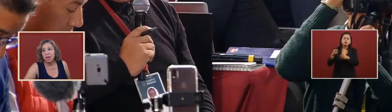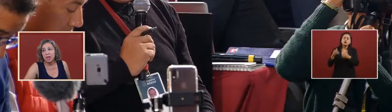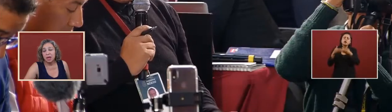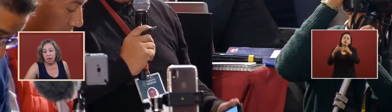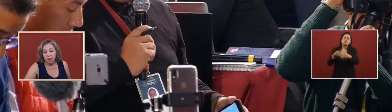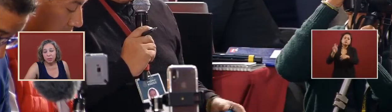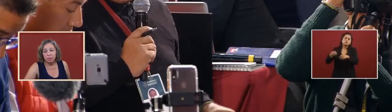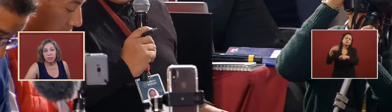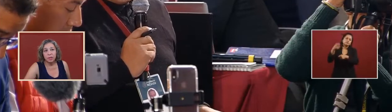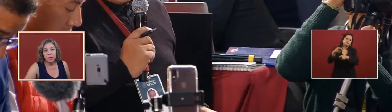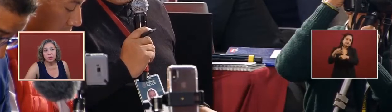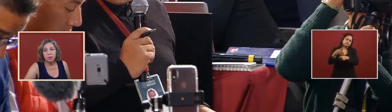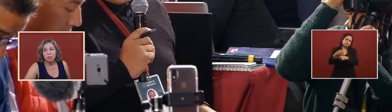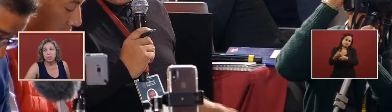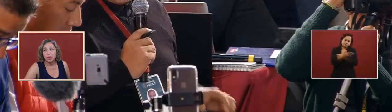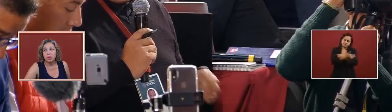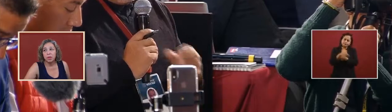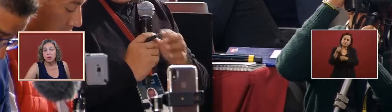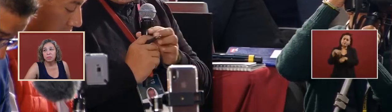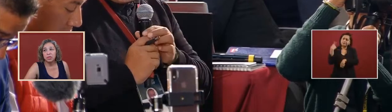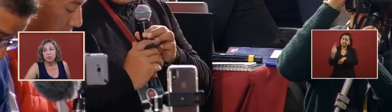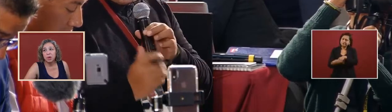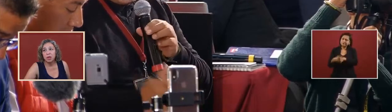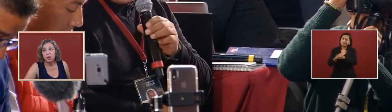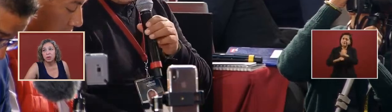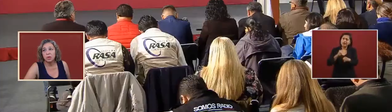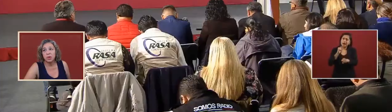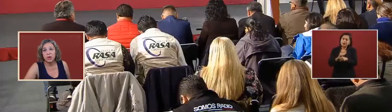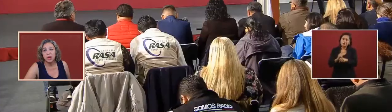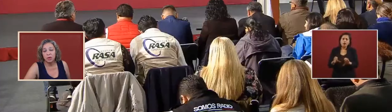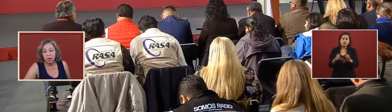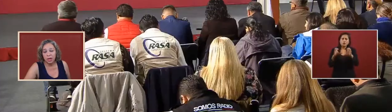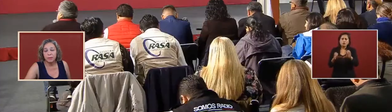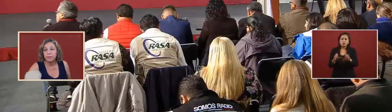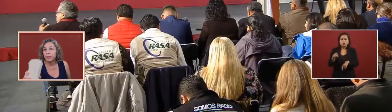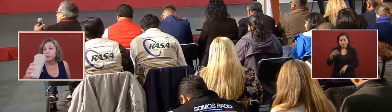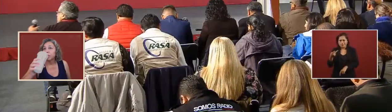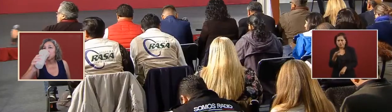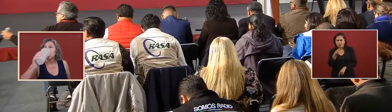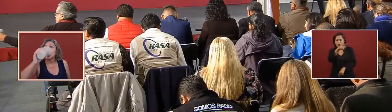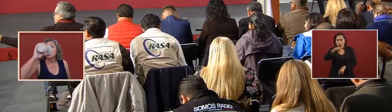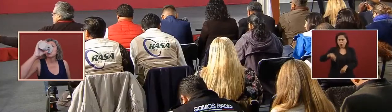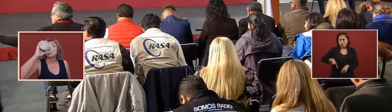the uh the small marine orca